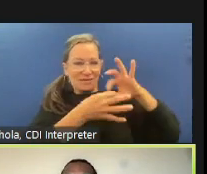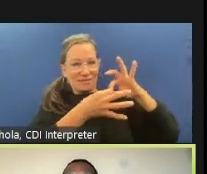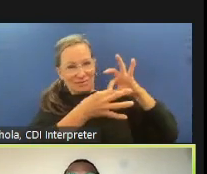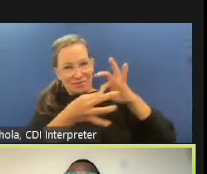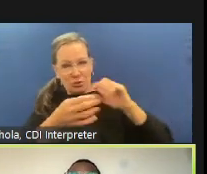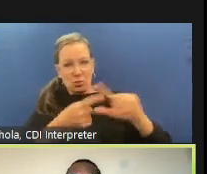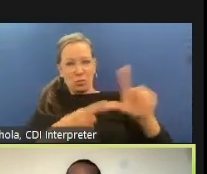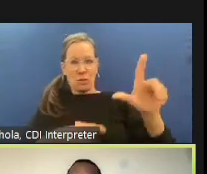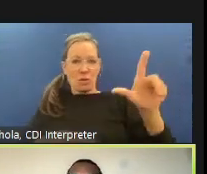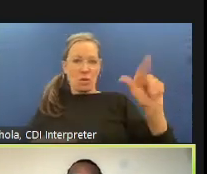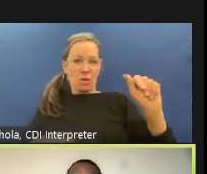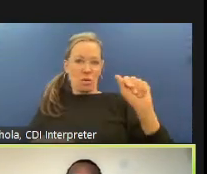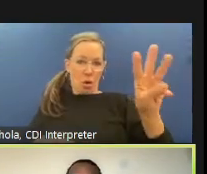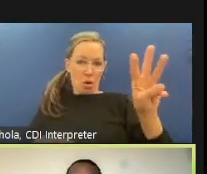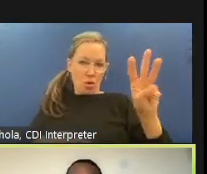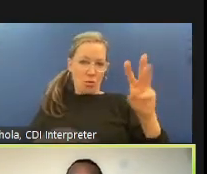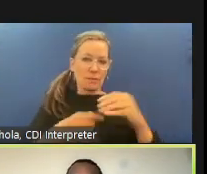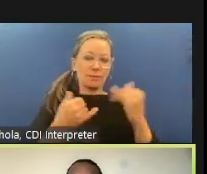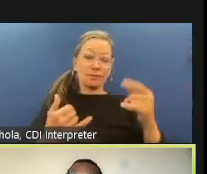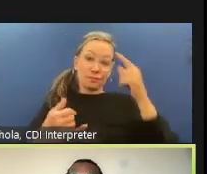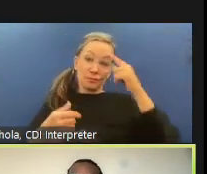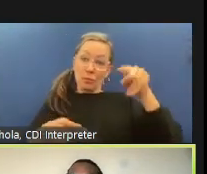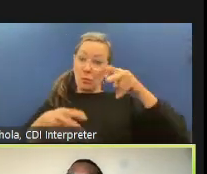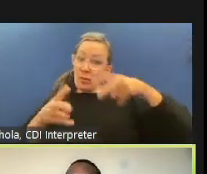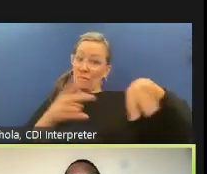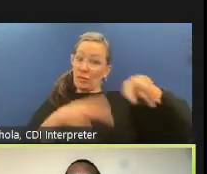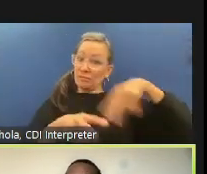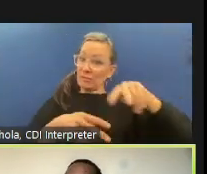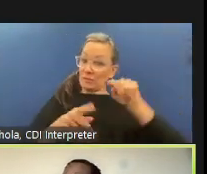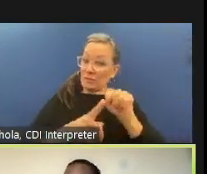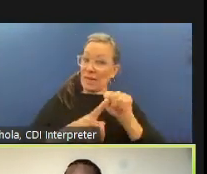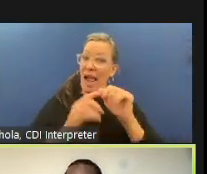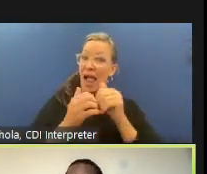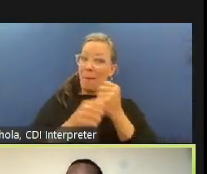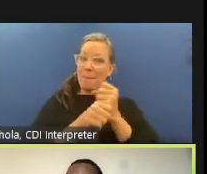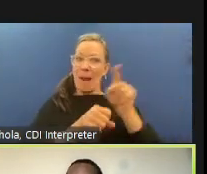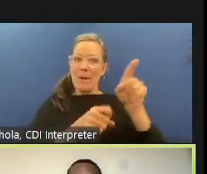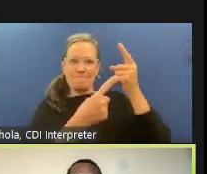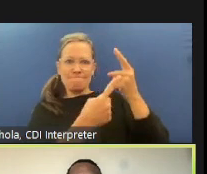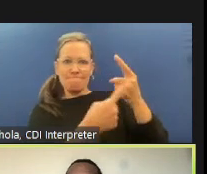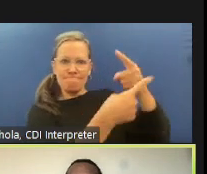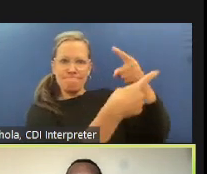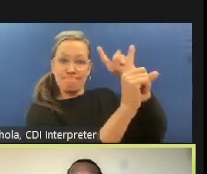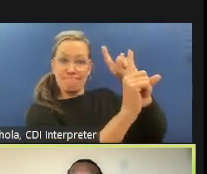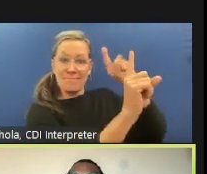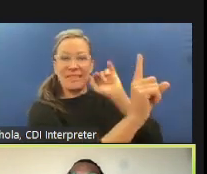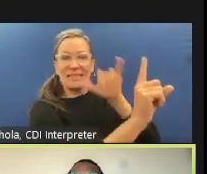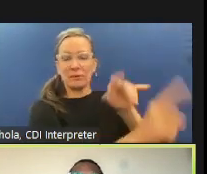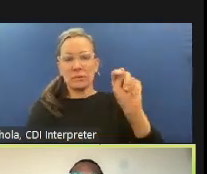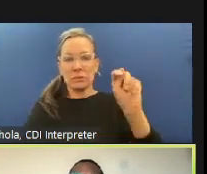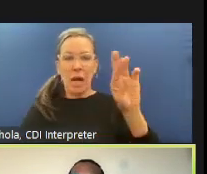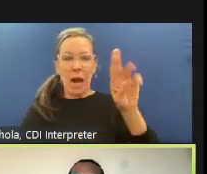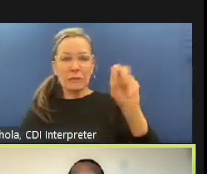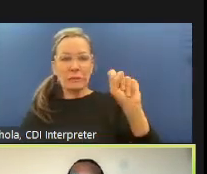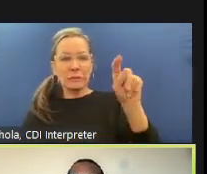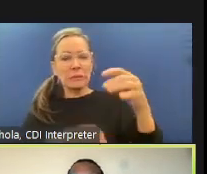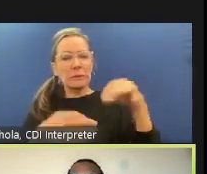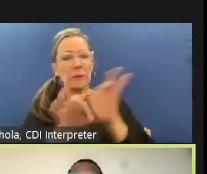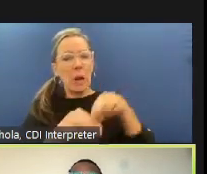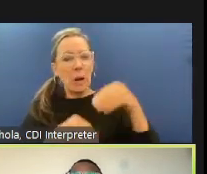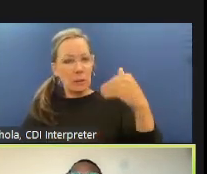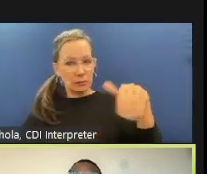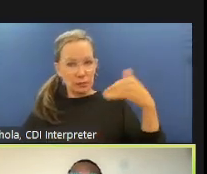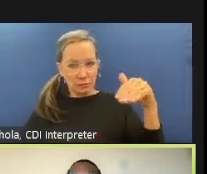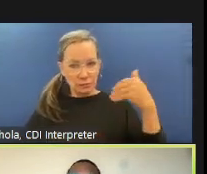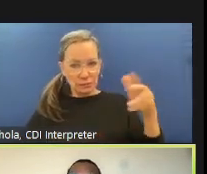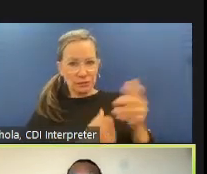legitimacy for the oversight work as well so that everyone community members people with complaints